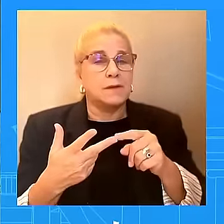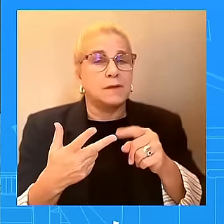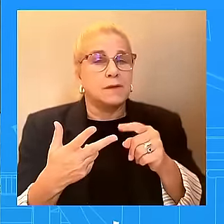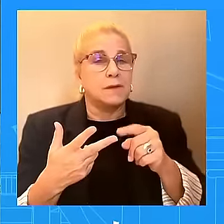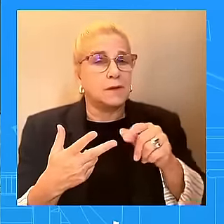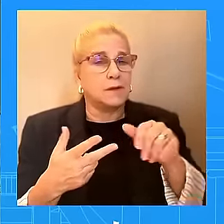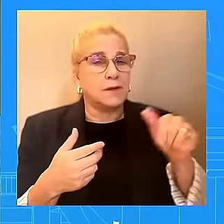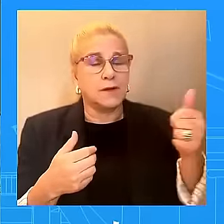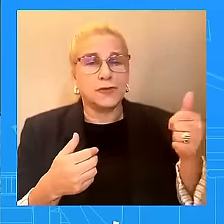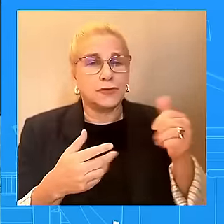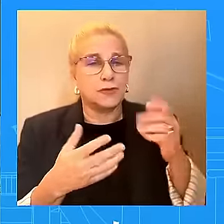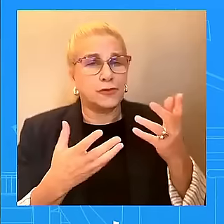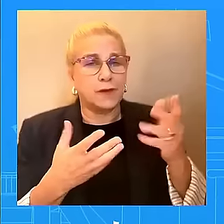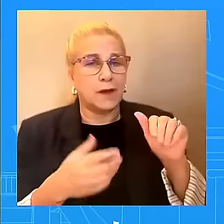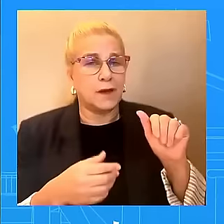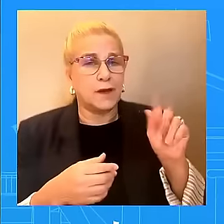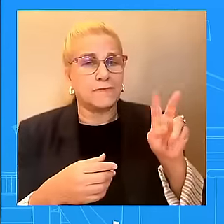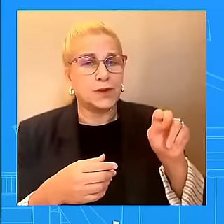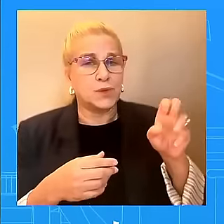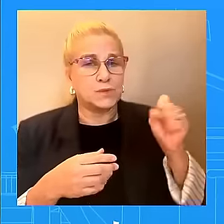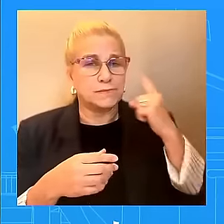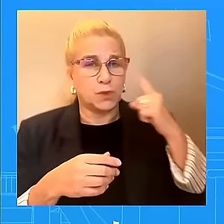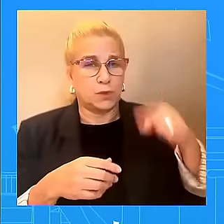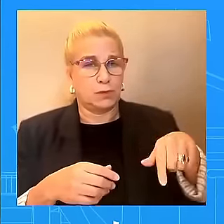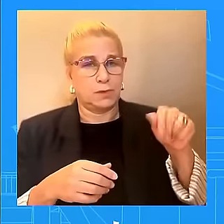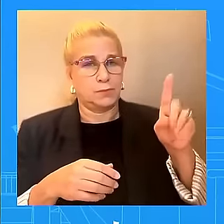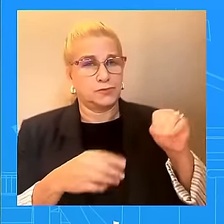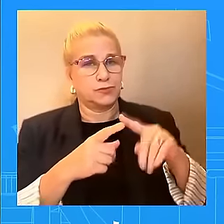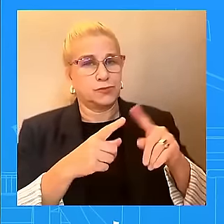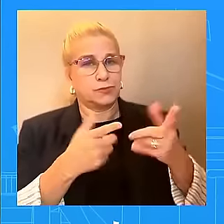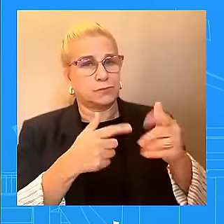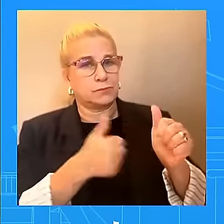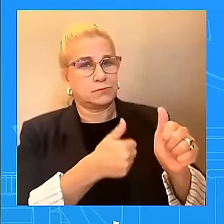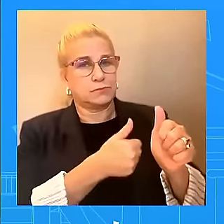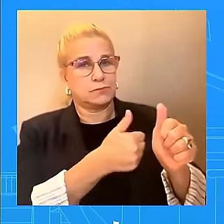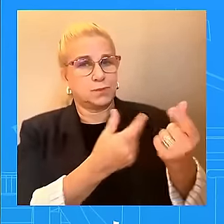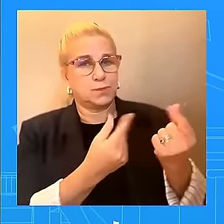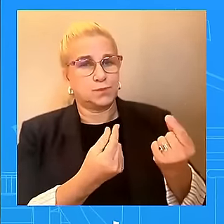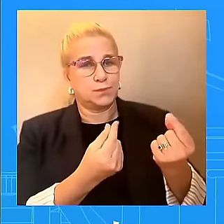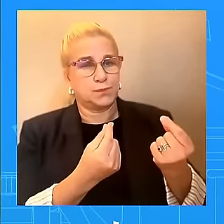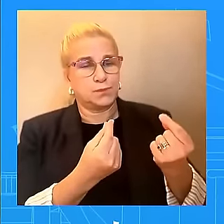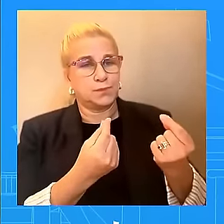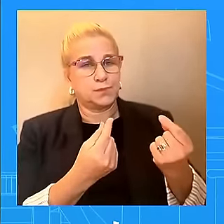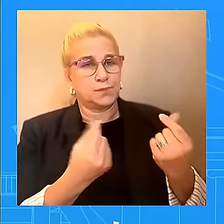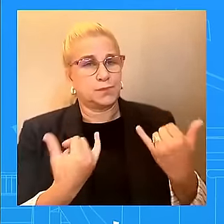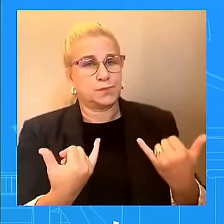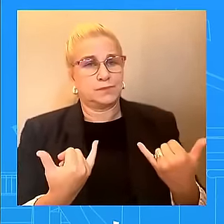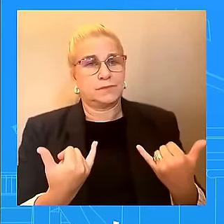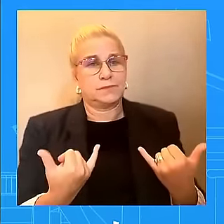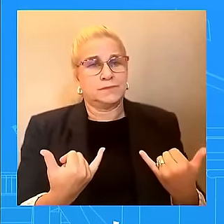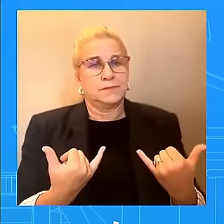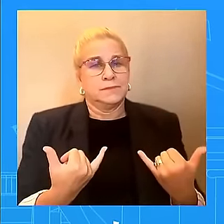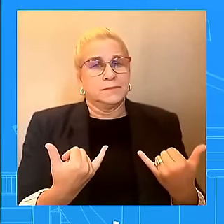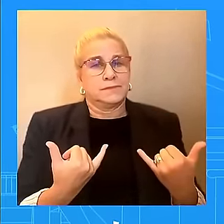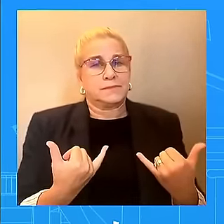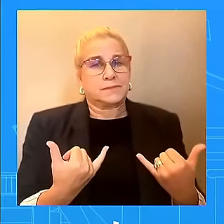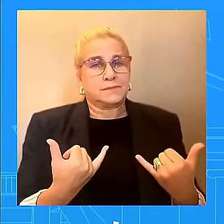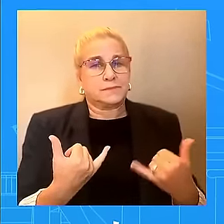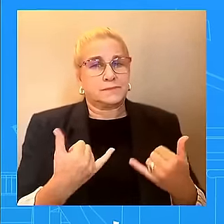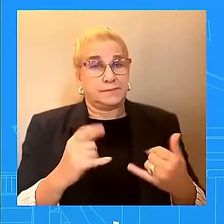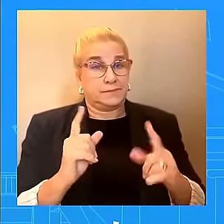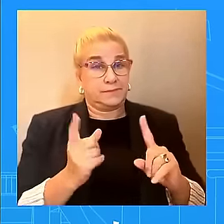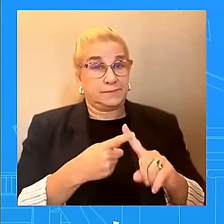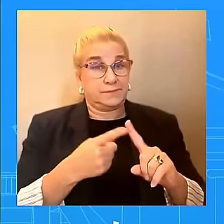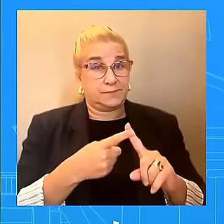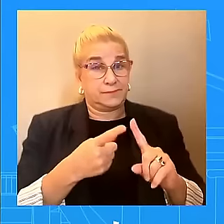little time that you have left? As you know, when Roe v. Wade was originally overturned because of the Dobbs decision that was done more than two years ago,